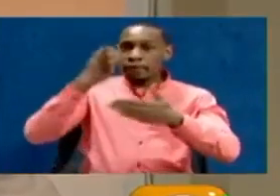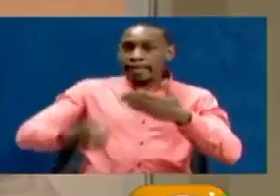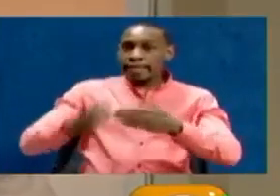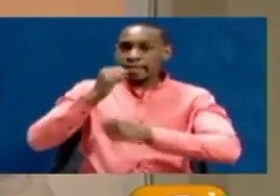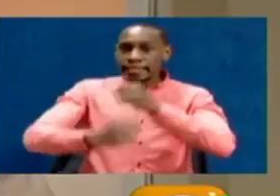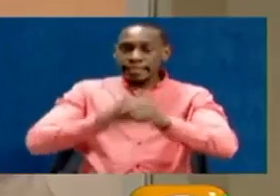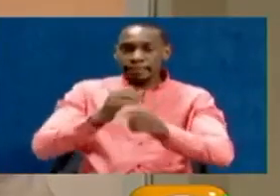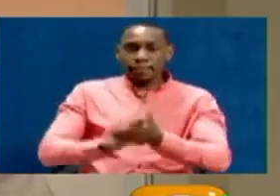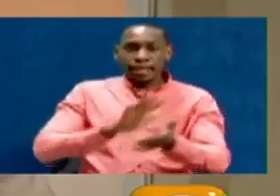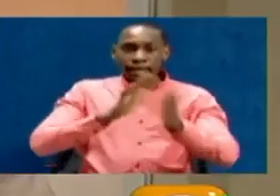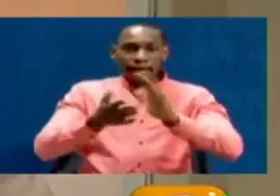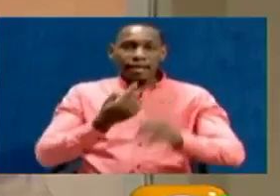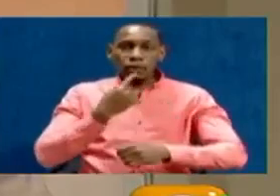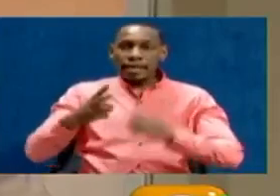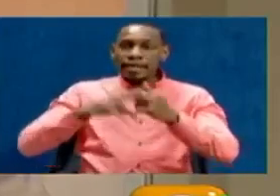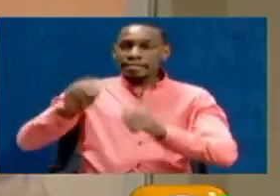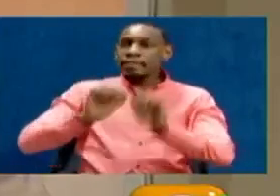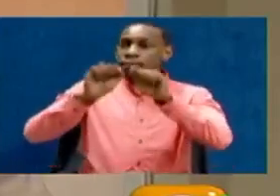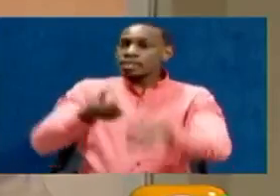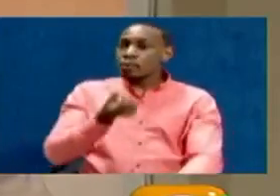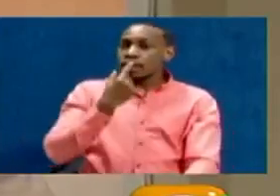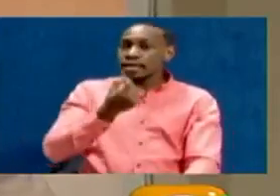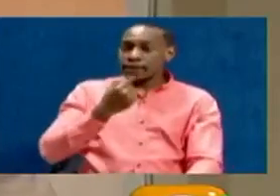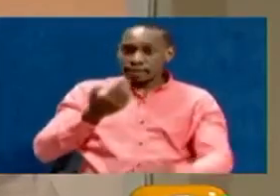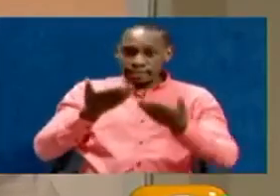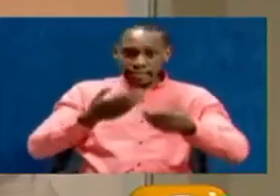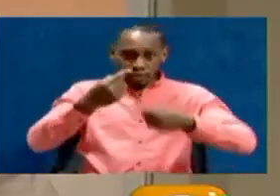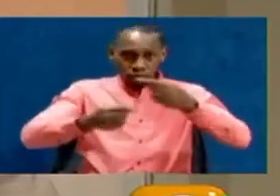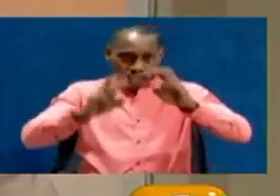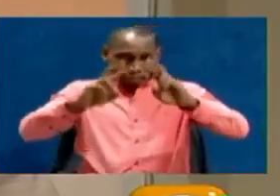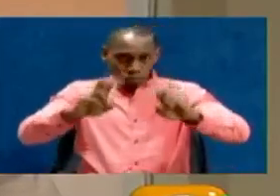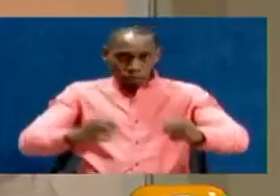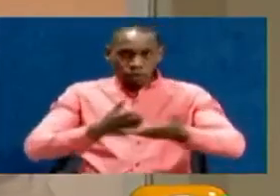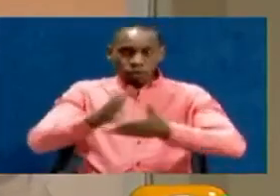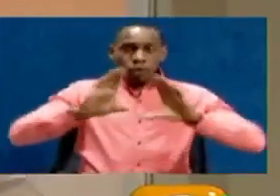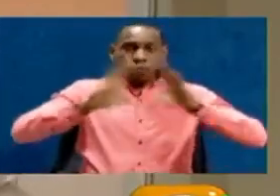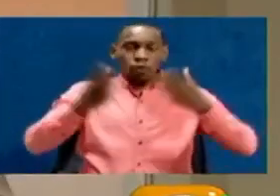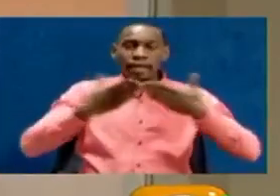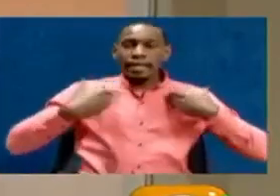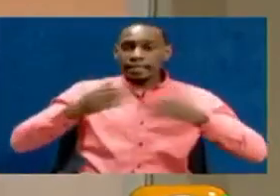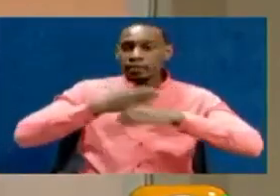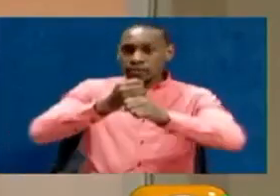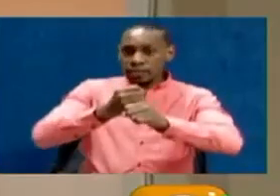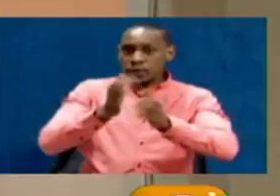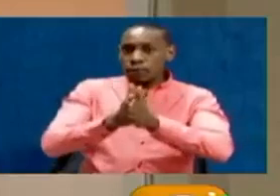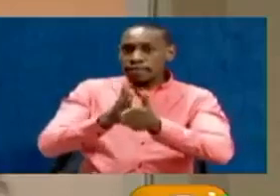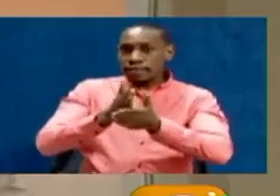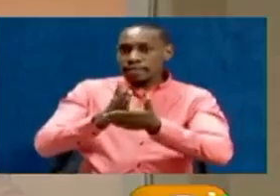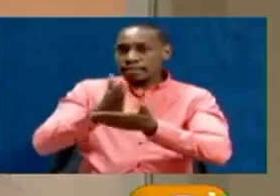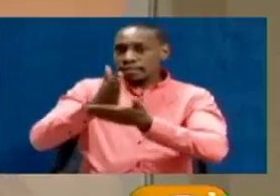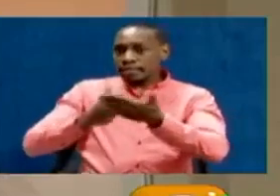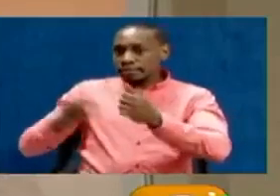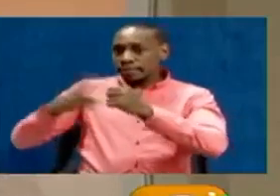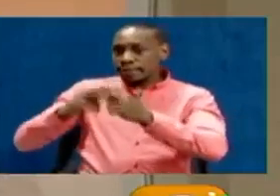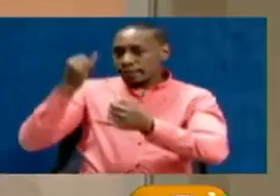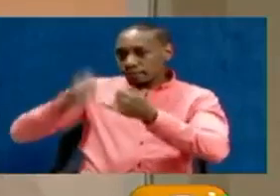this year. At least 170 possible vaccines are currently being tracked by the World Health Organization, with some seven now in